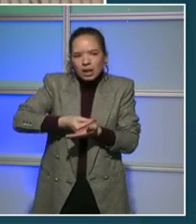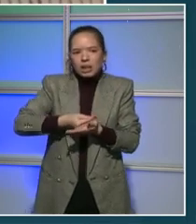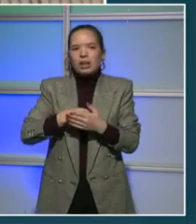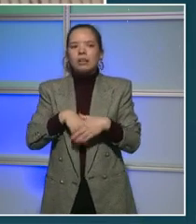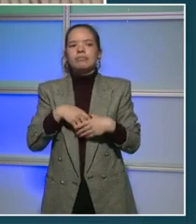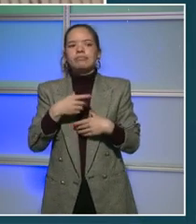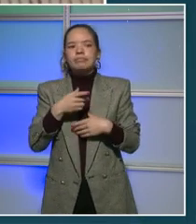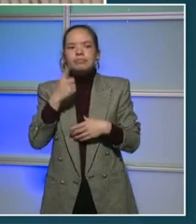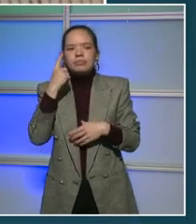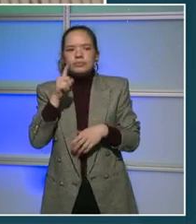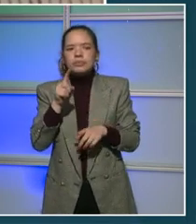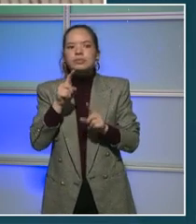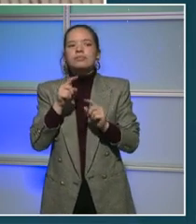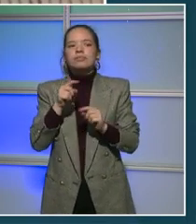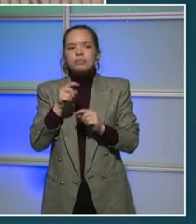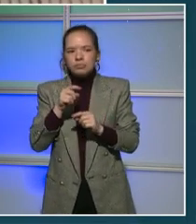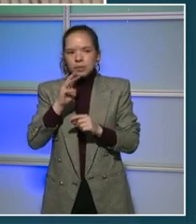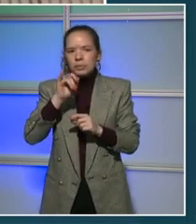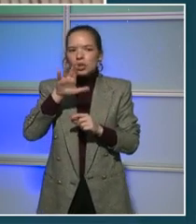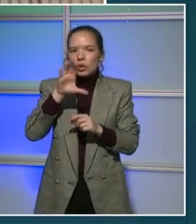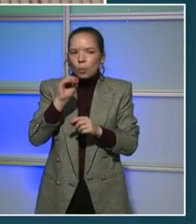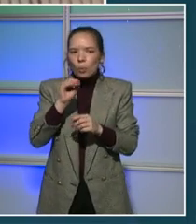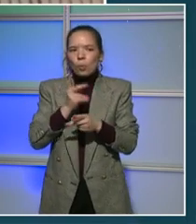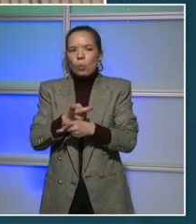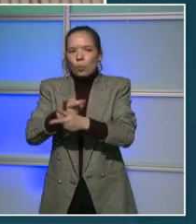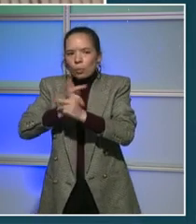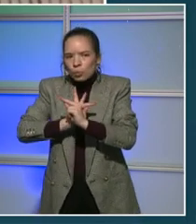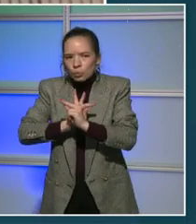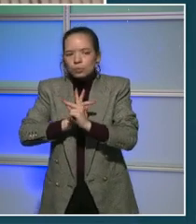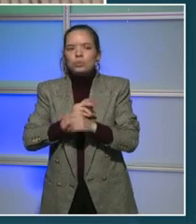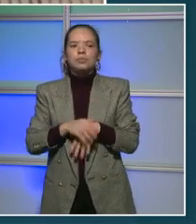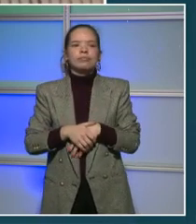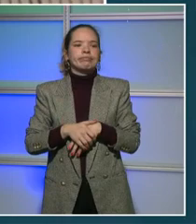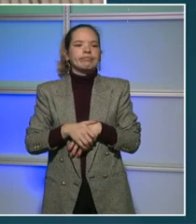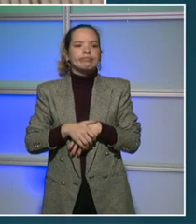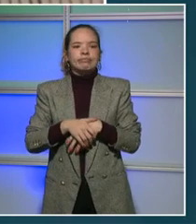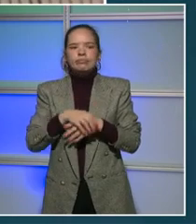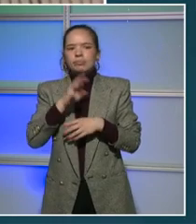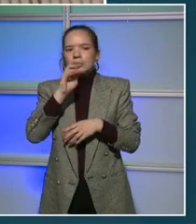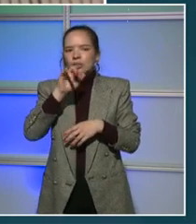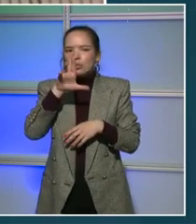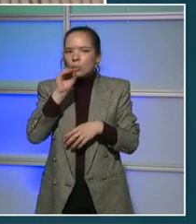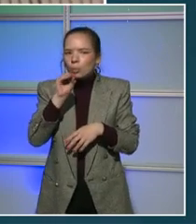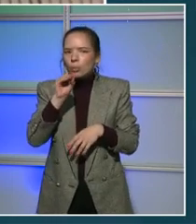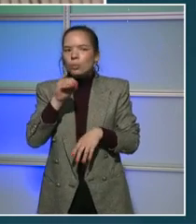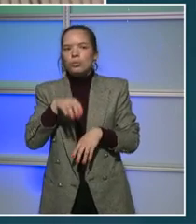and microgrants to small businesses that work directly with returning citizens.